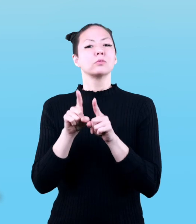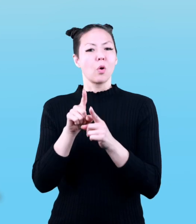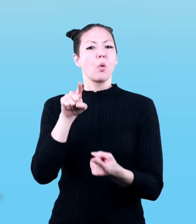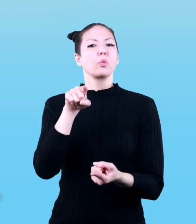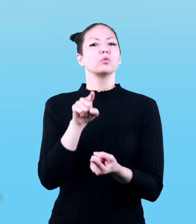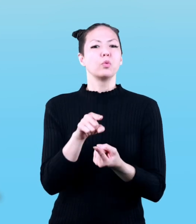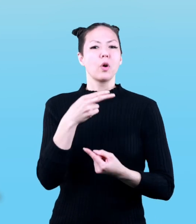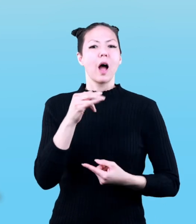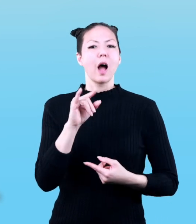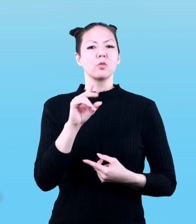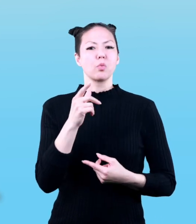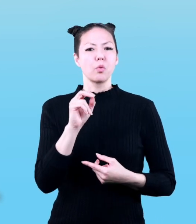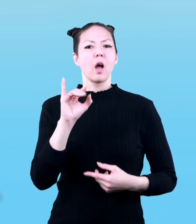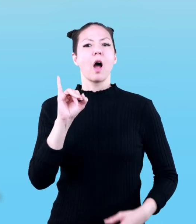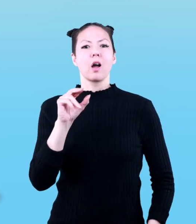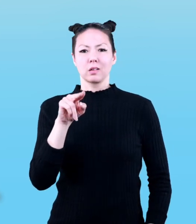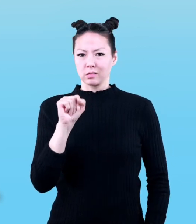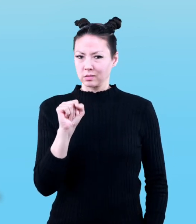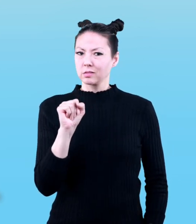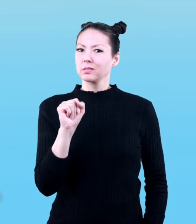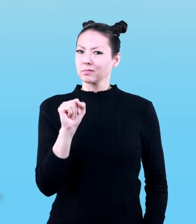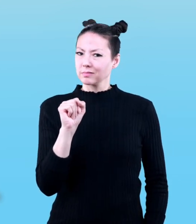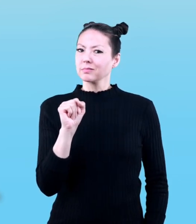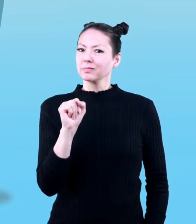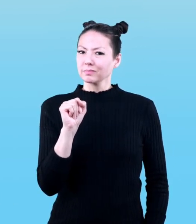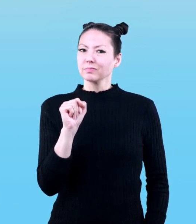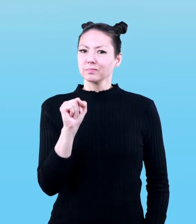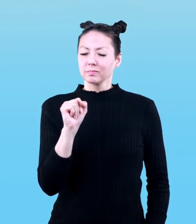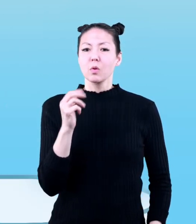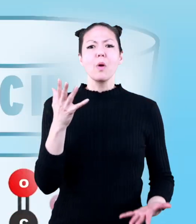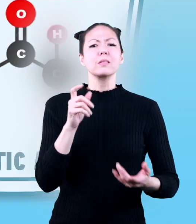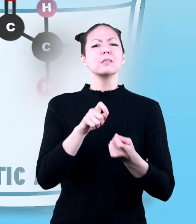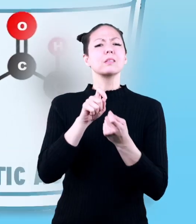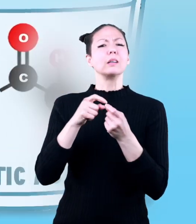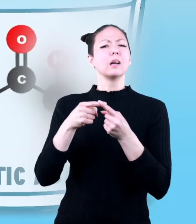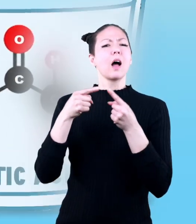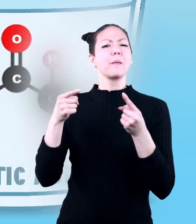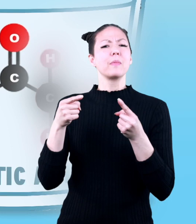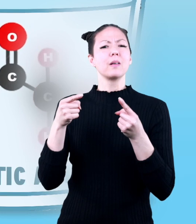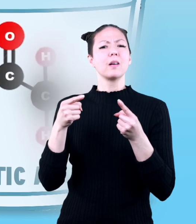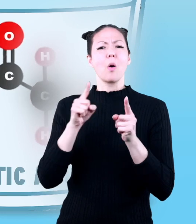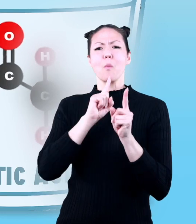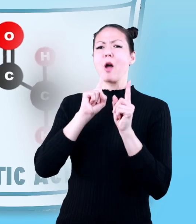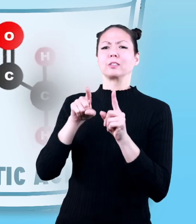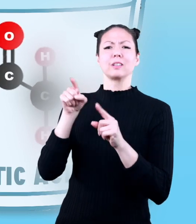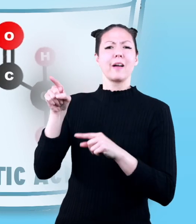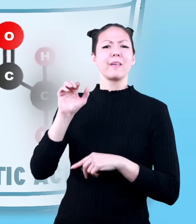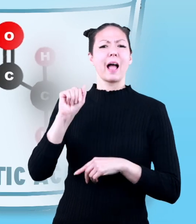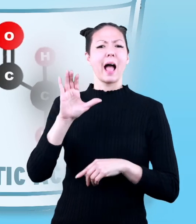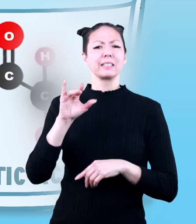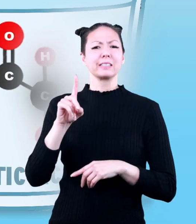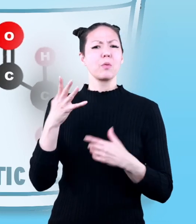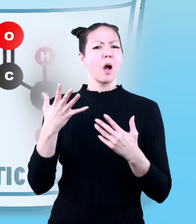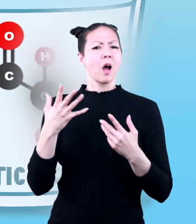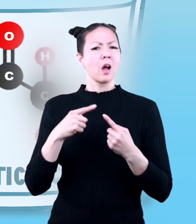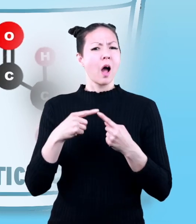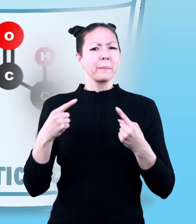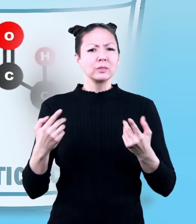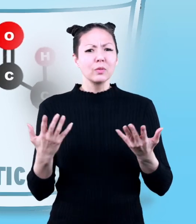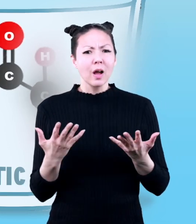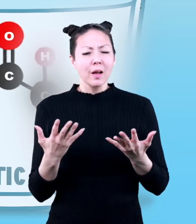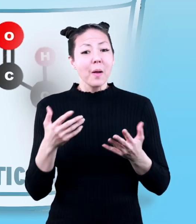also reduces hydrogen ions which is the exact opposite reaction of an acid